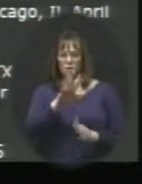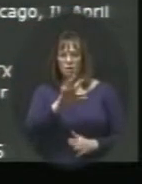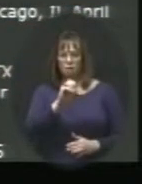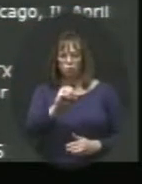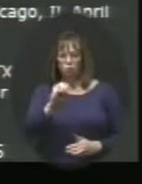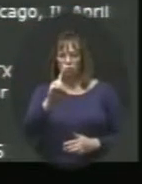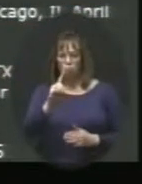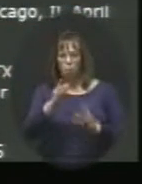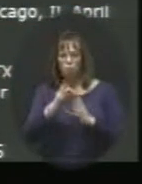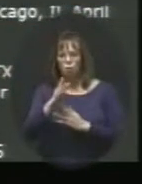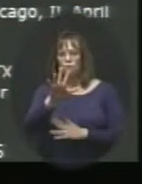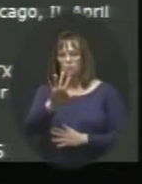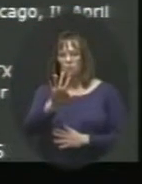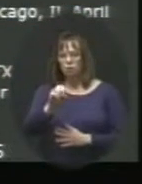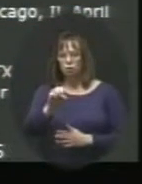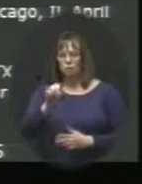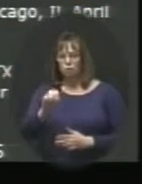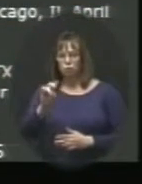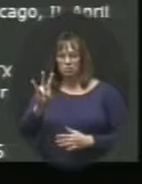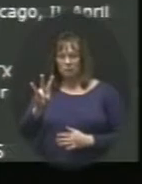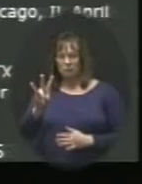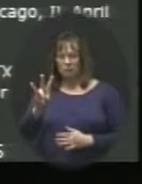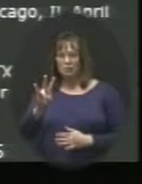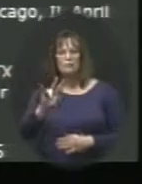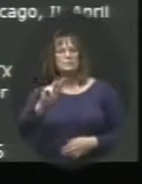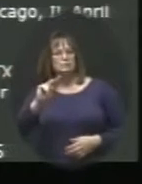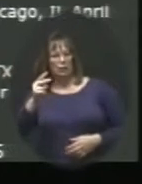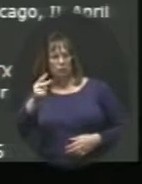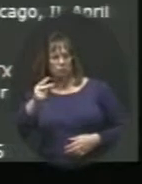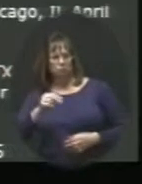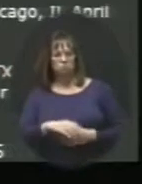.01 through 5.07. Second.